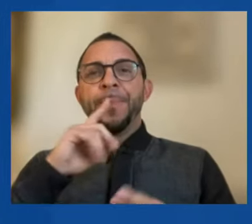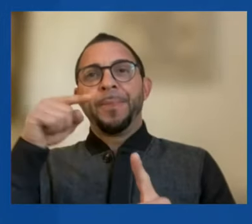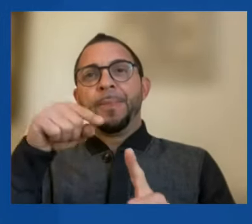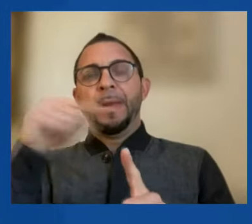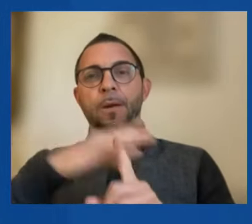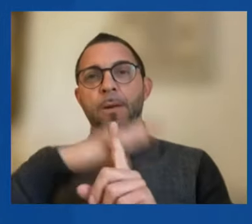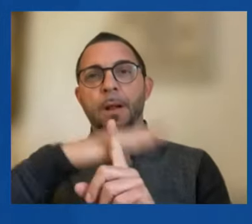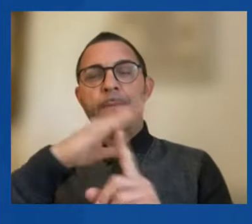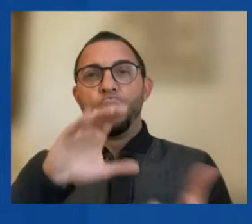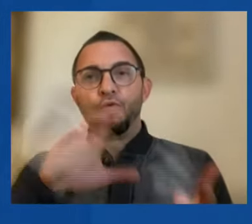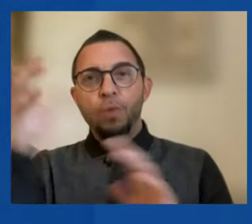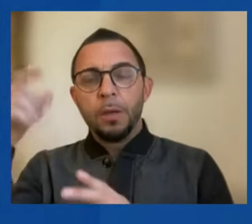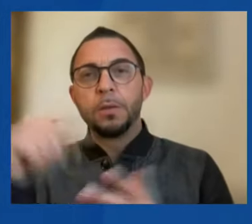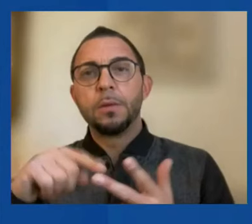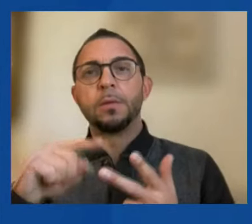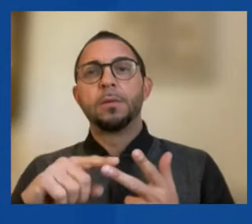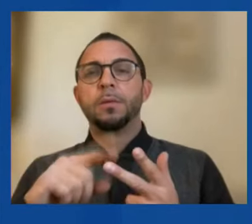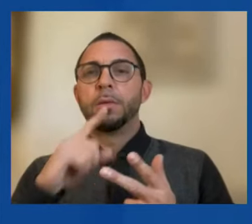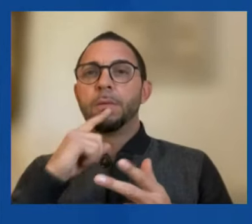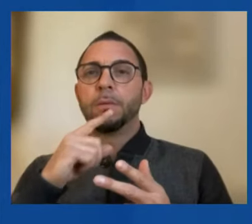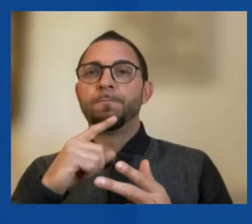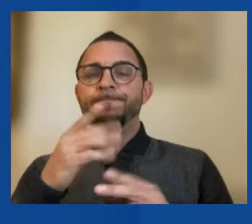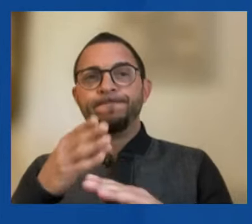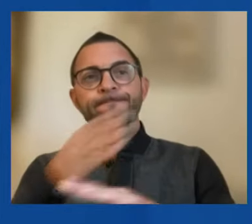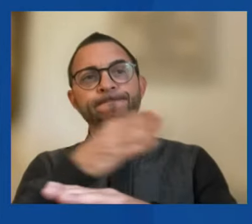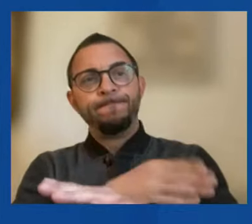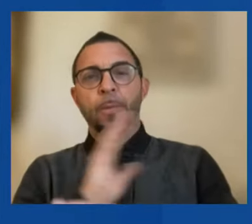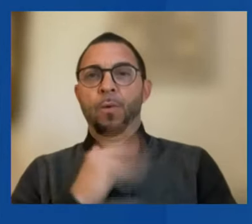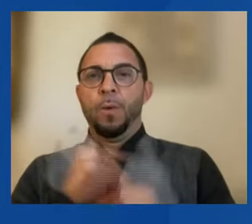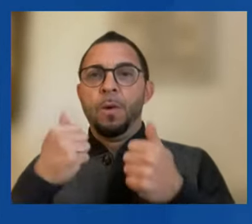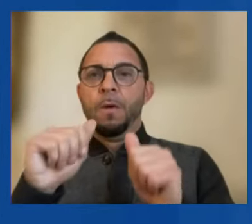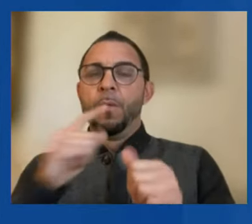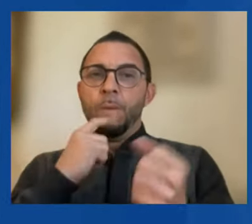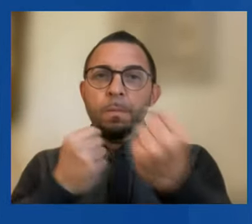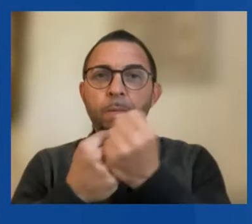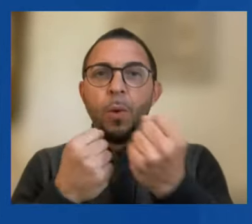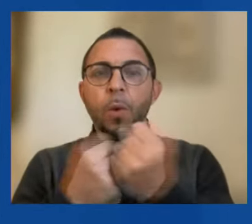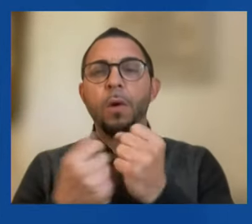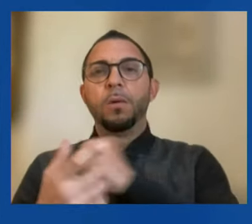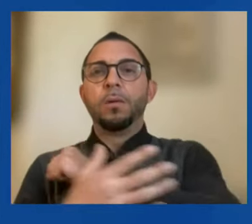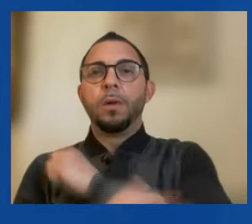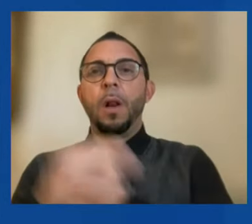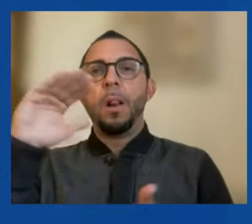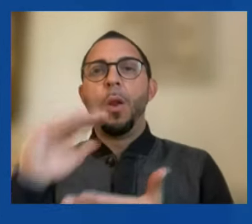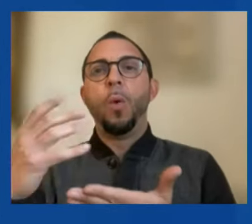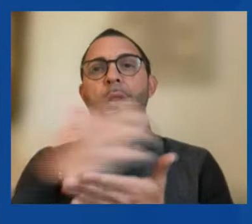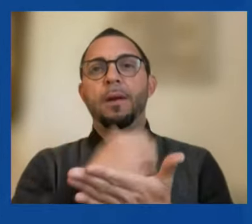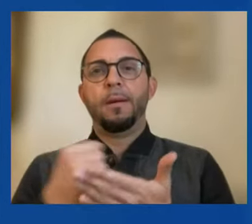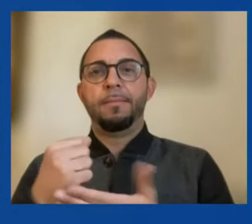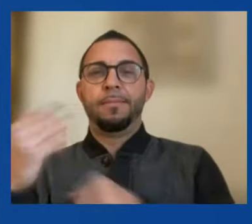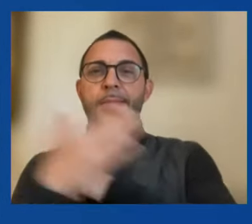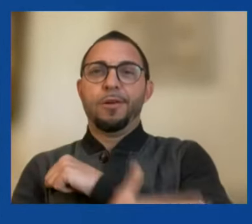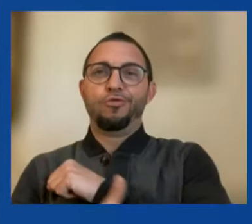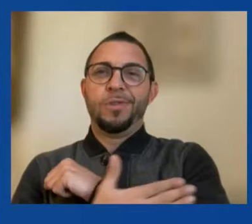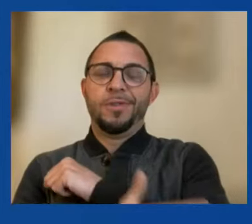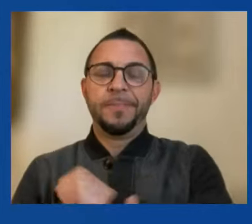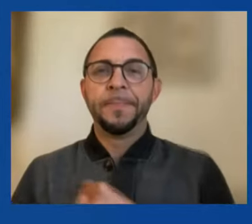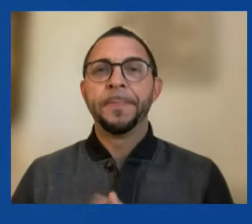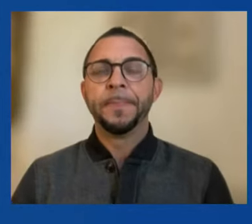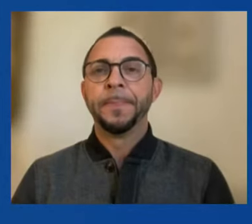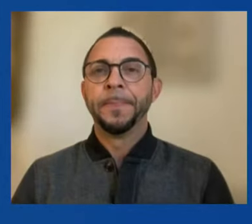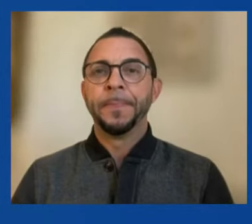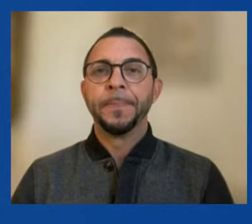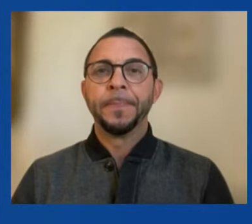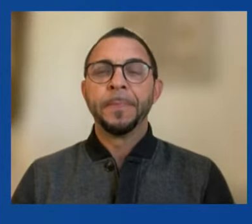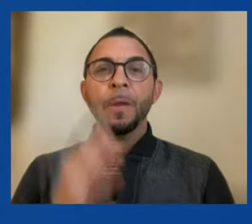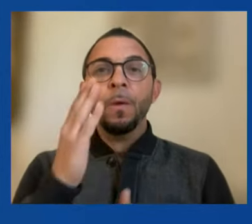And continue to expand our efforts to support low-income countries. Now, some may say that now